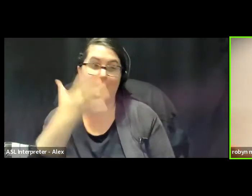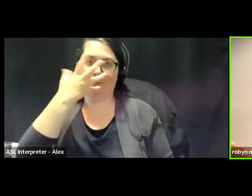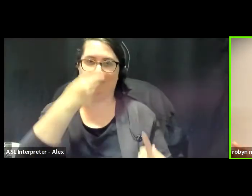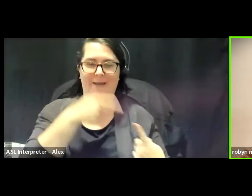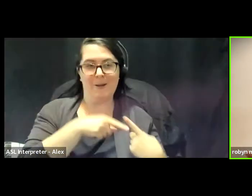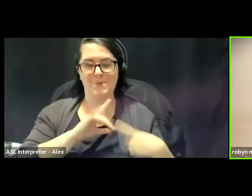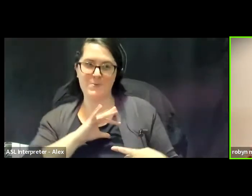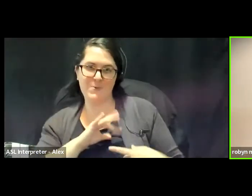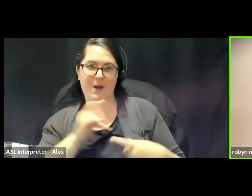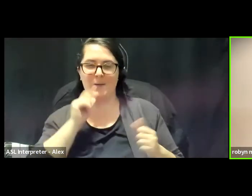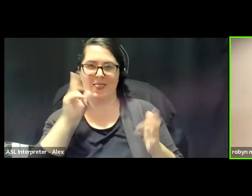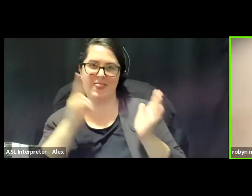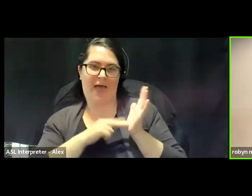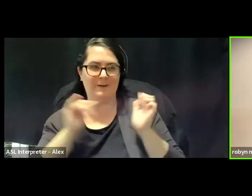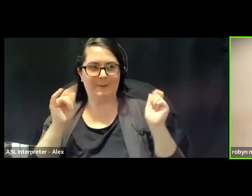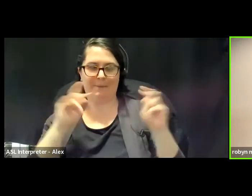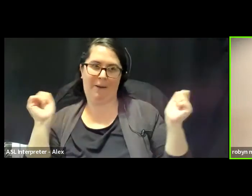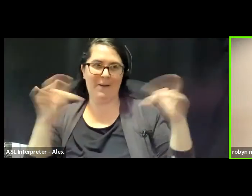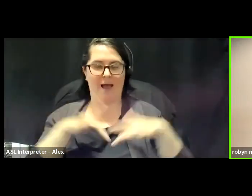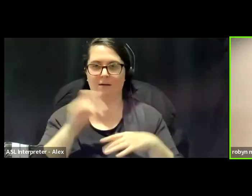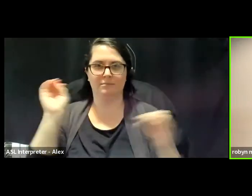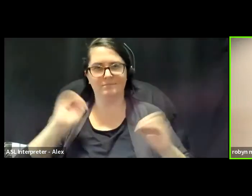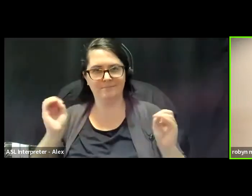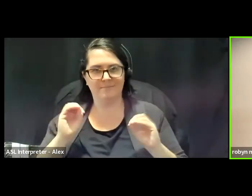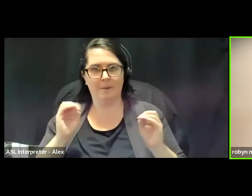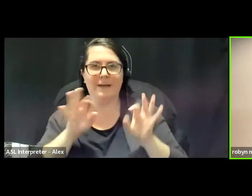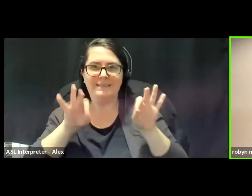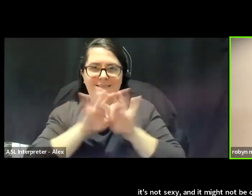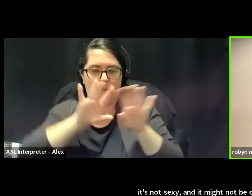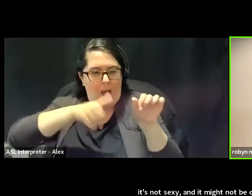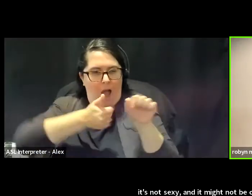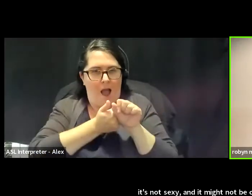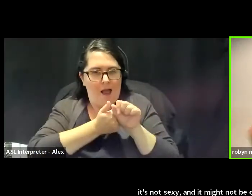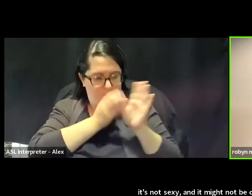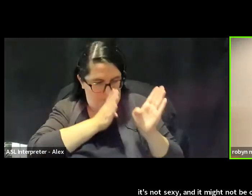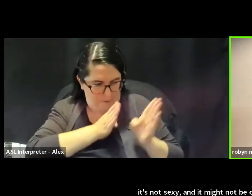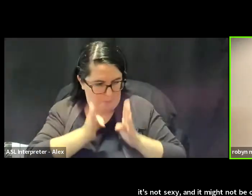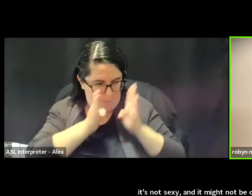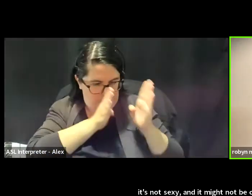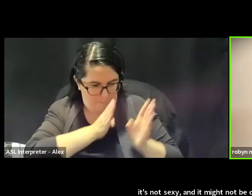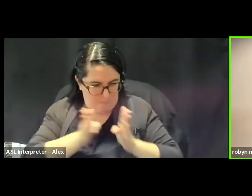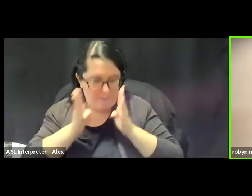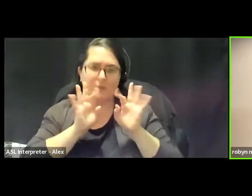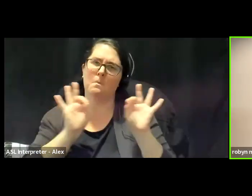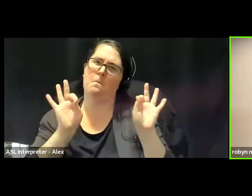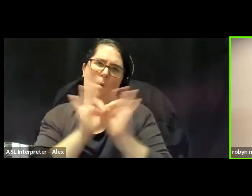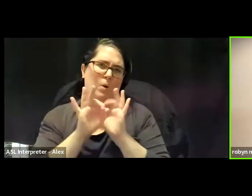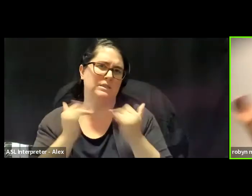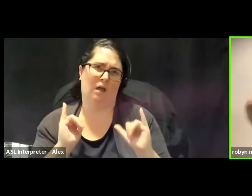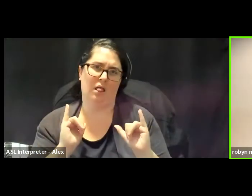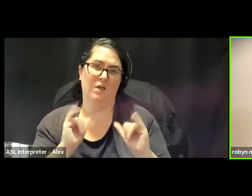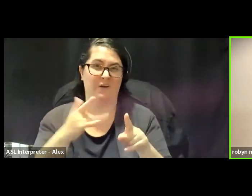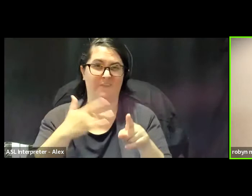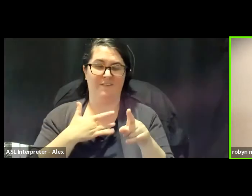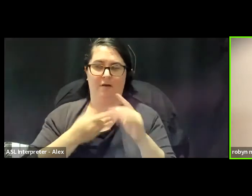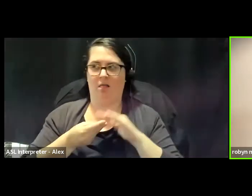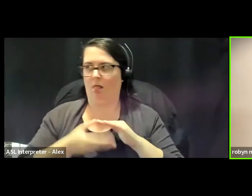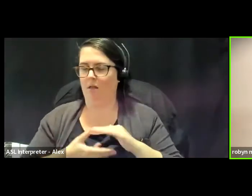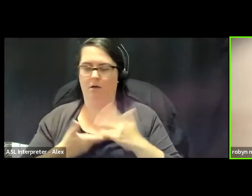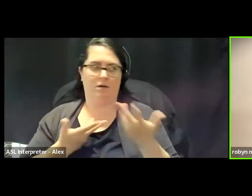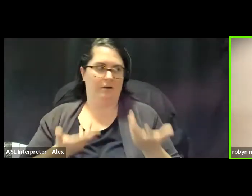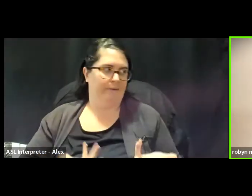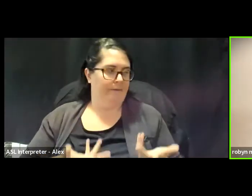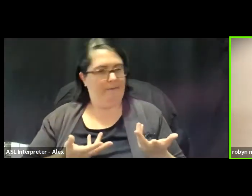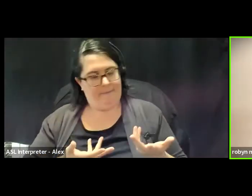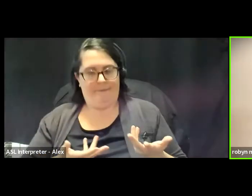out in the street with thousands of people, but it's really important and valuable work, and I think that for people who are feeling despondent, getting involved in the